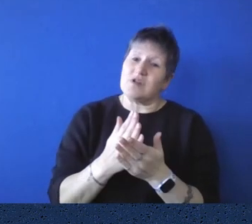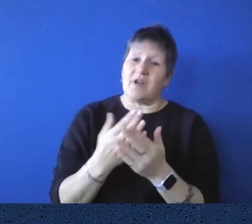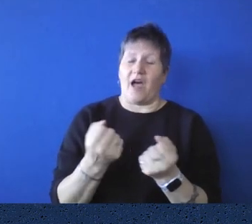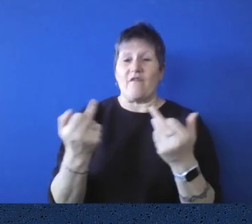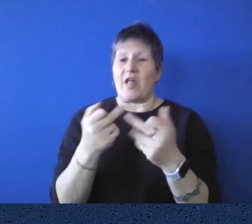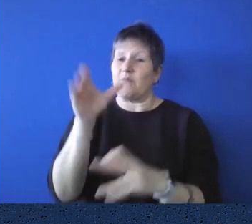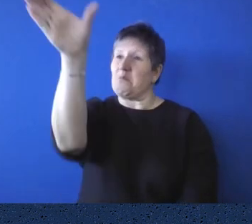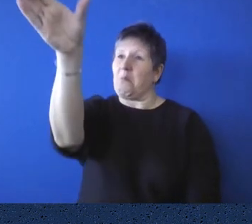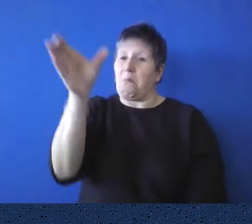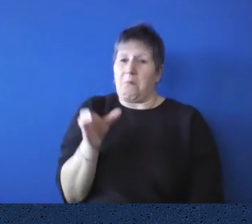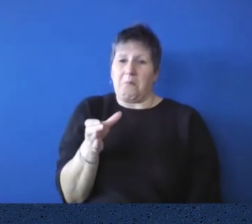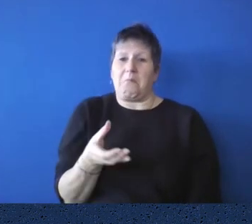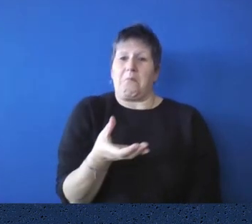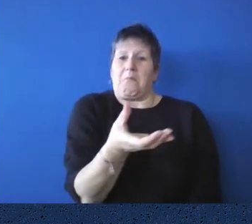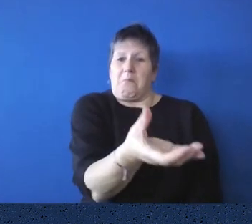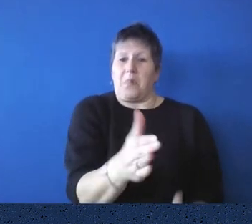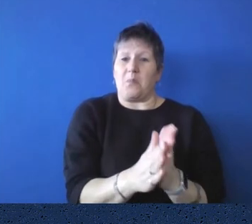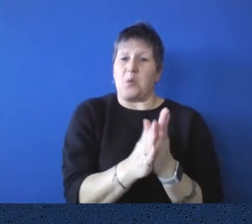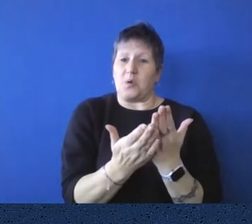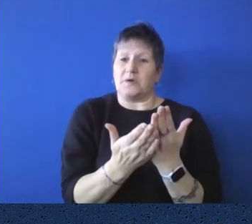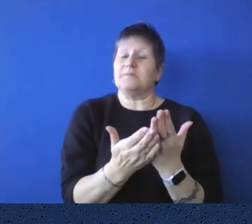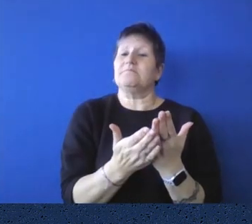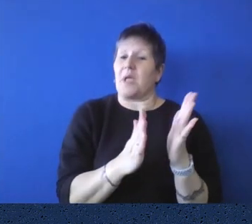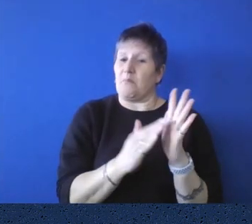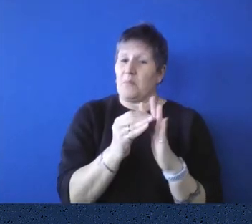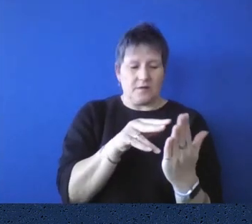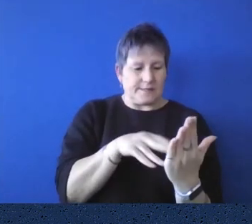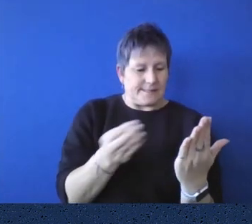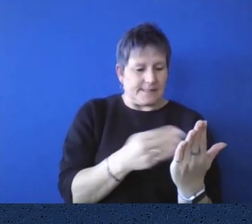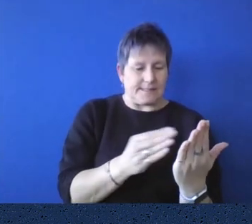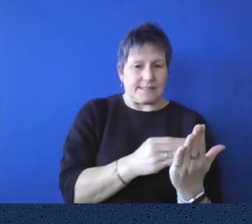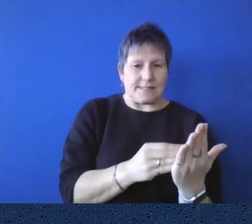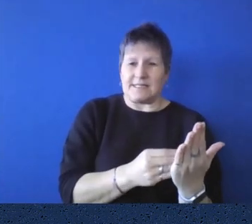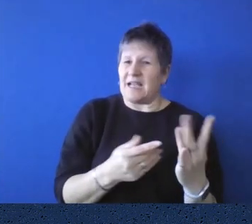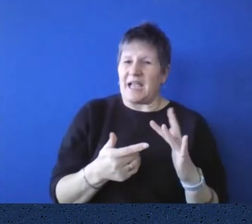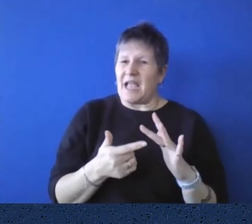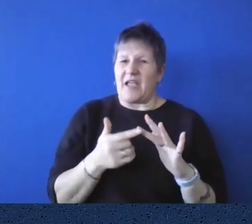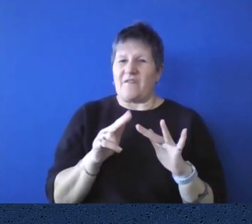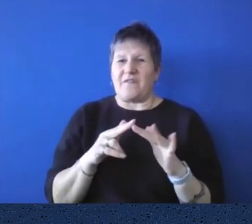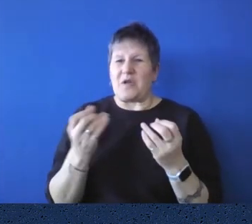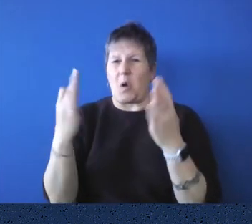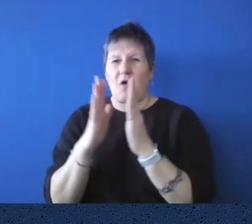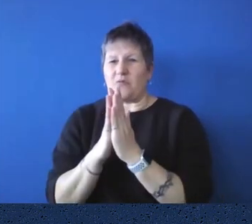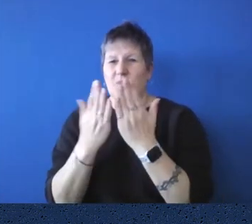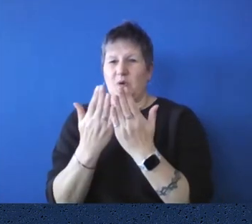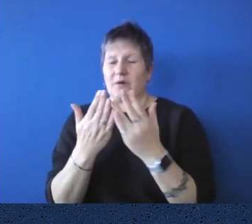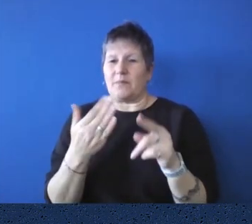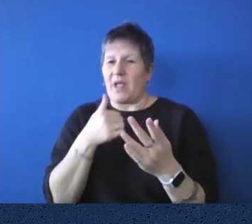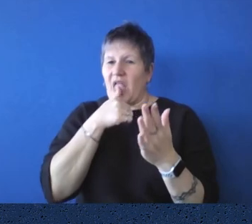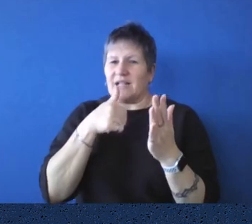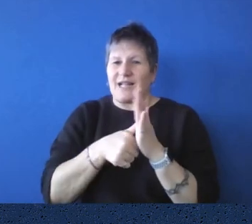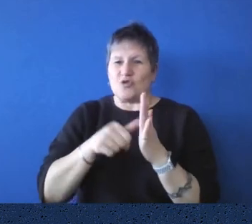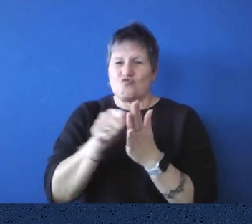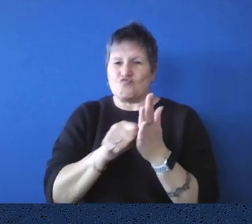the book. If they didn't have that information, they might need to write a letter and ask a colleague elsewhere